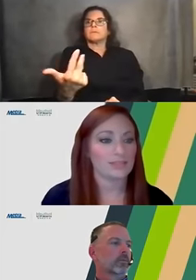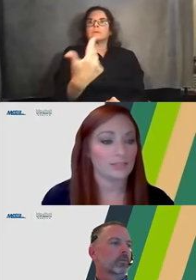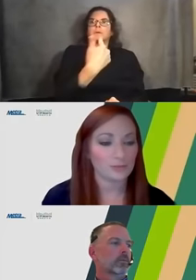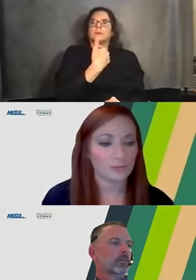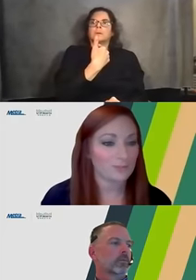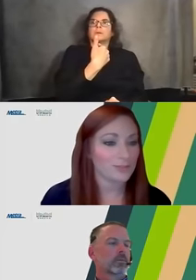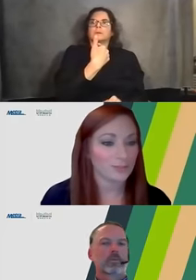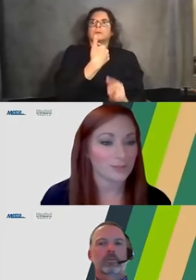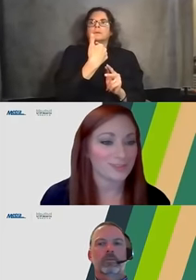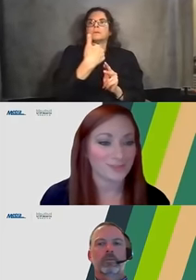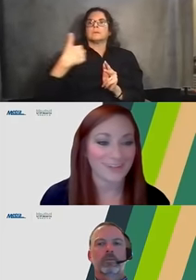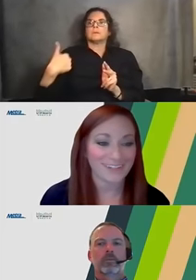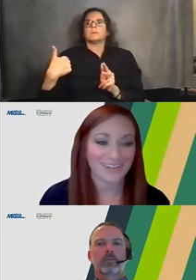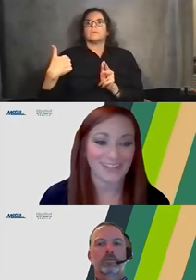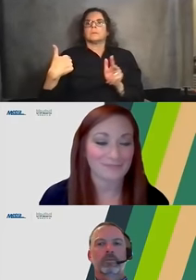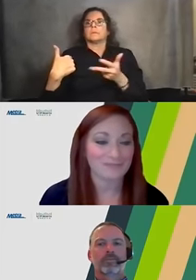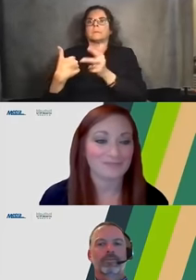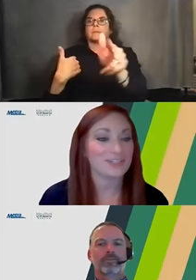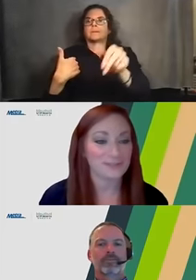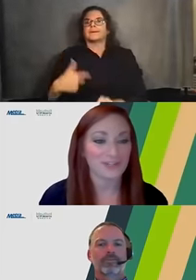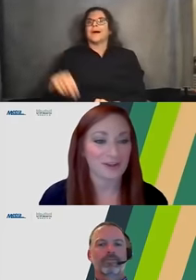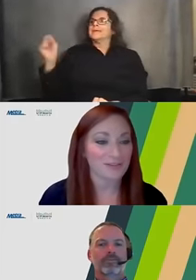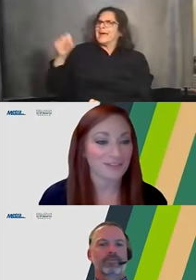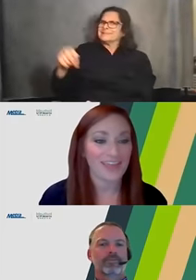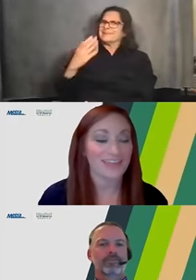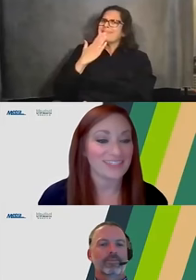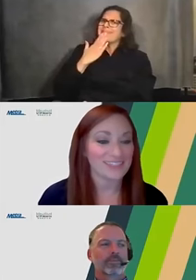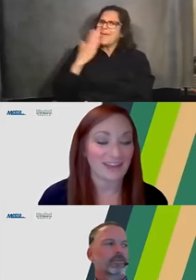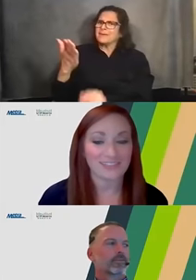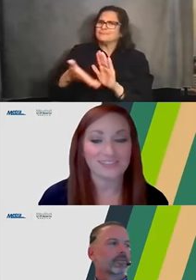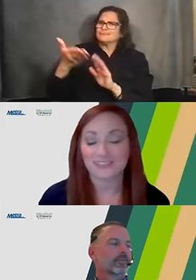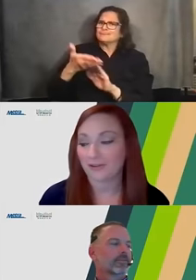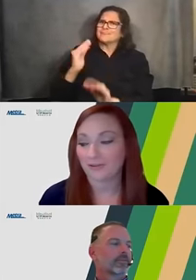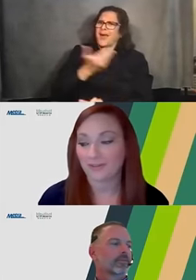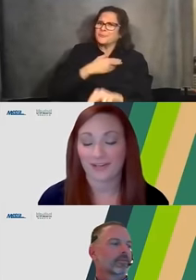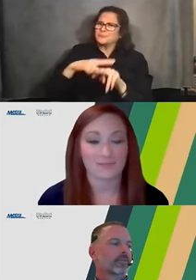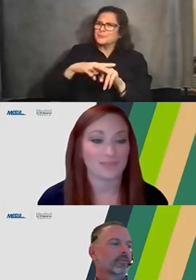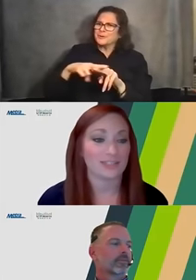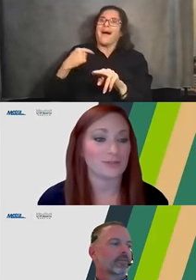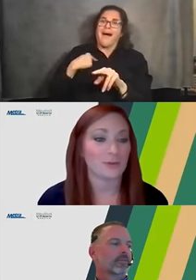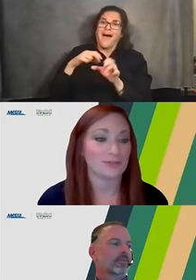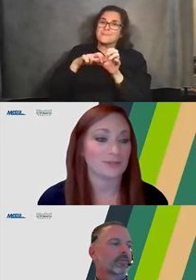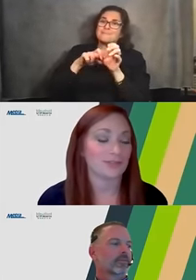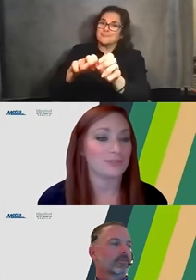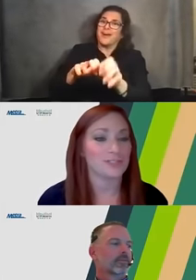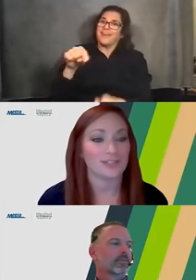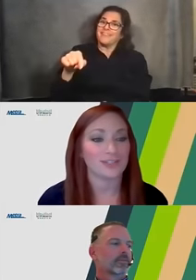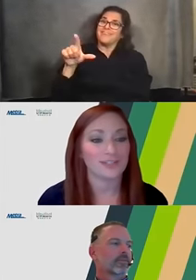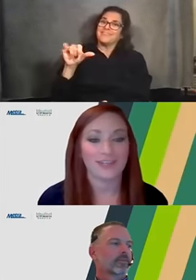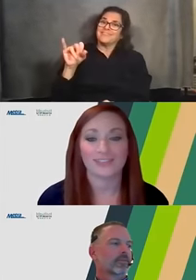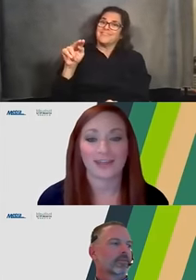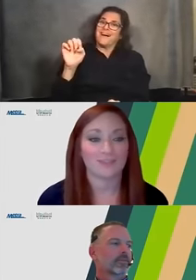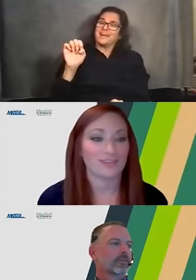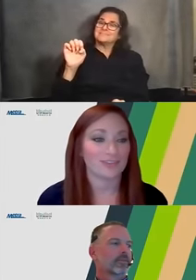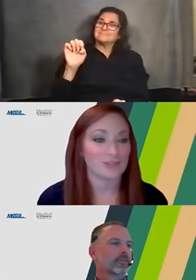Yes, thank you for keeping our trains running. I am a user of this line, so it is always greatly appreciated